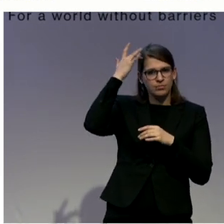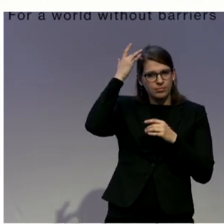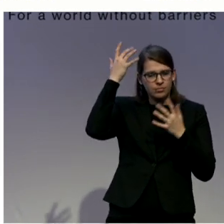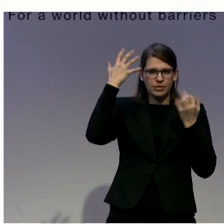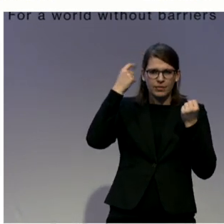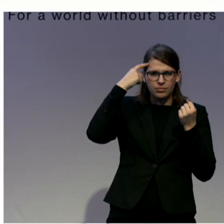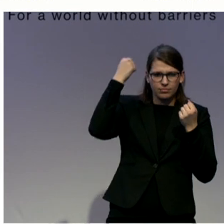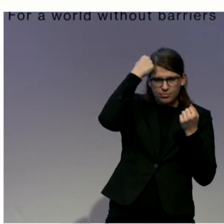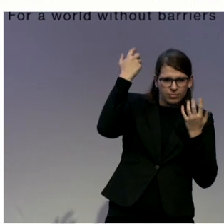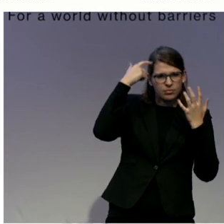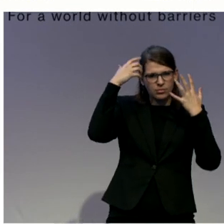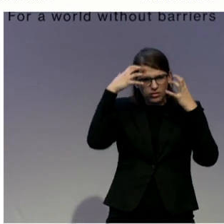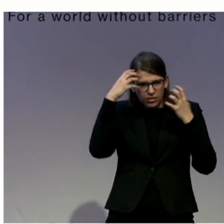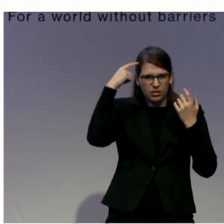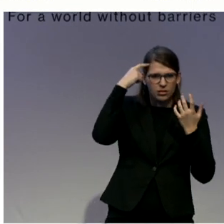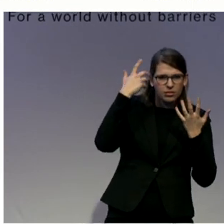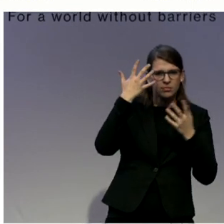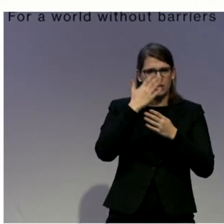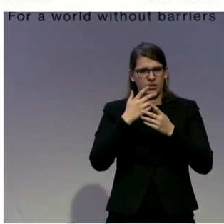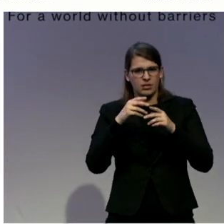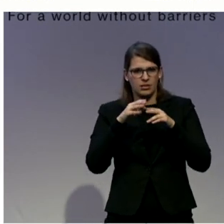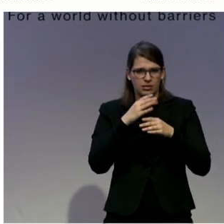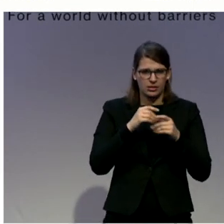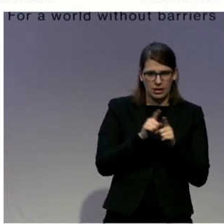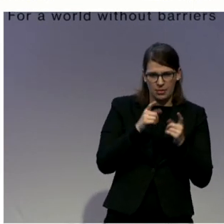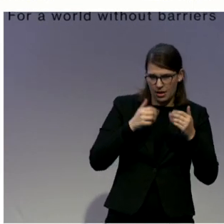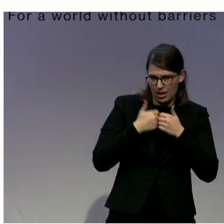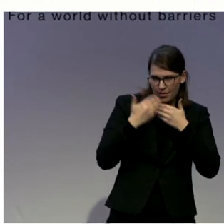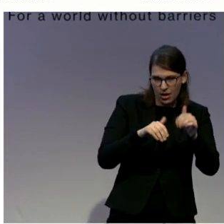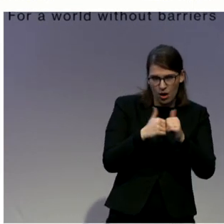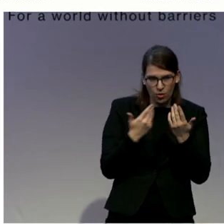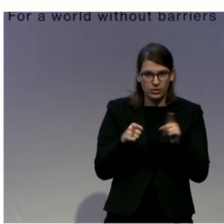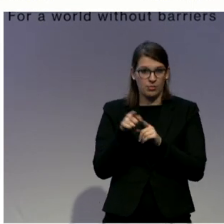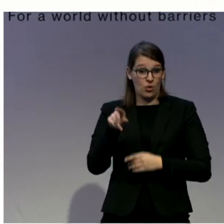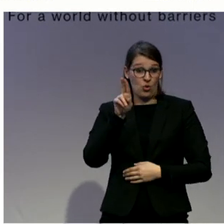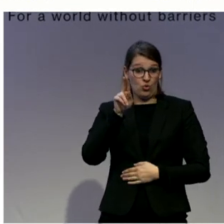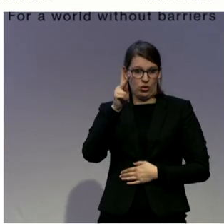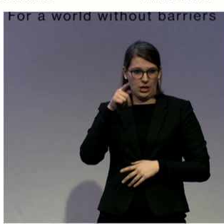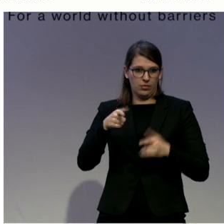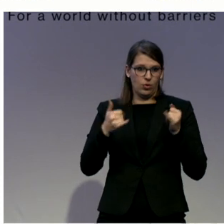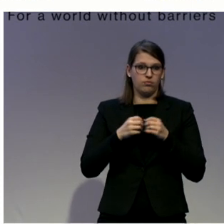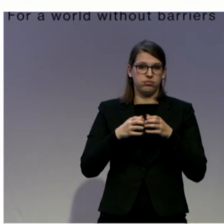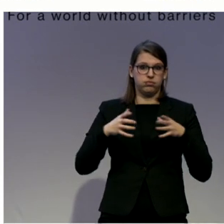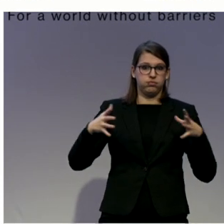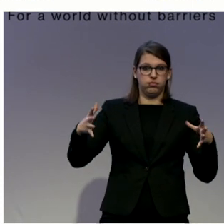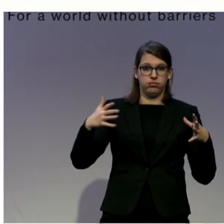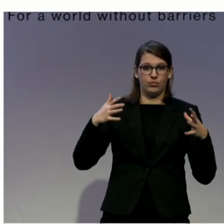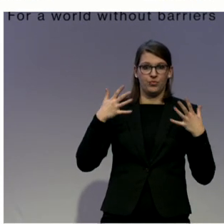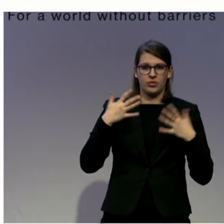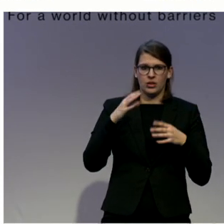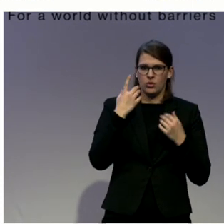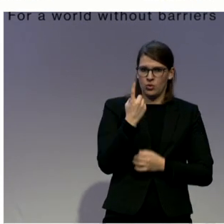today a UK-wide organisation with a network of 125 local affiliates.